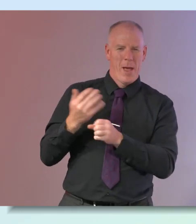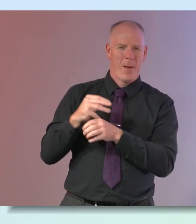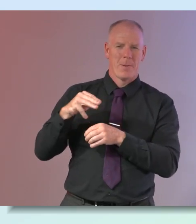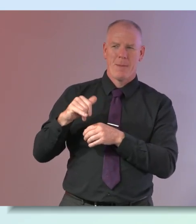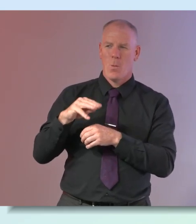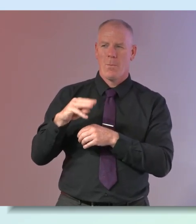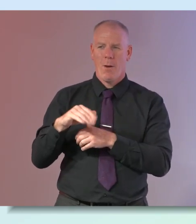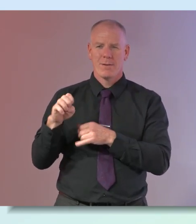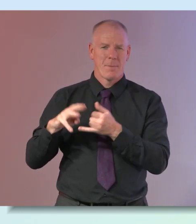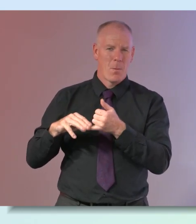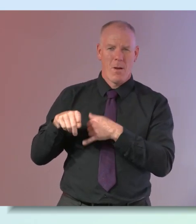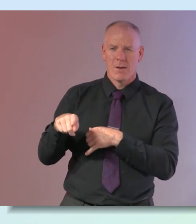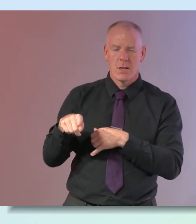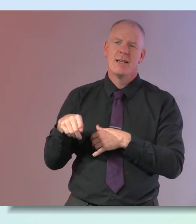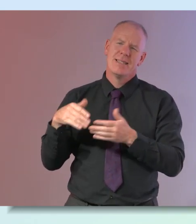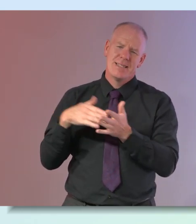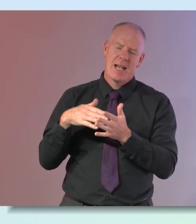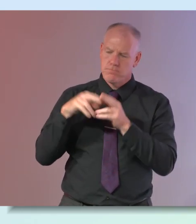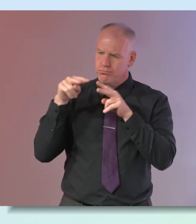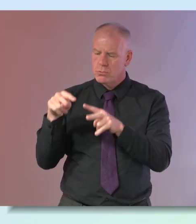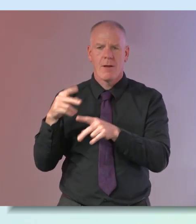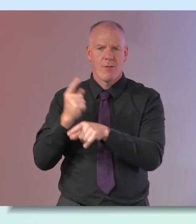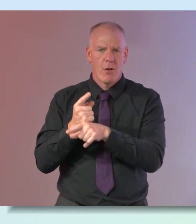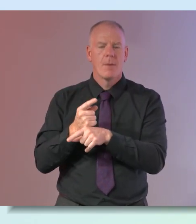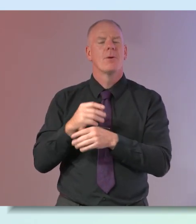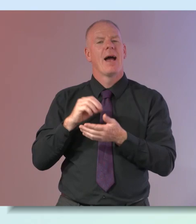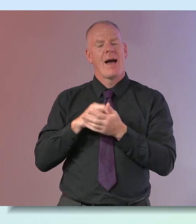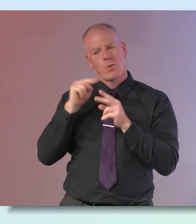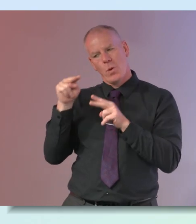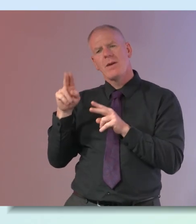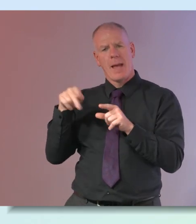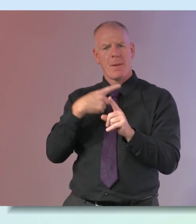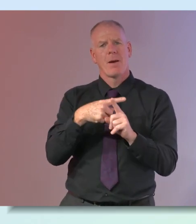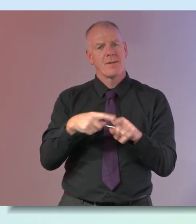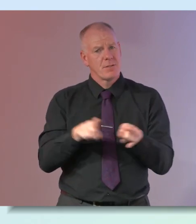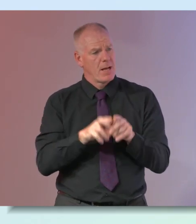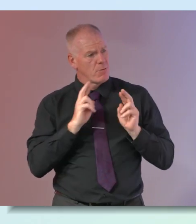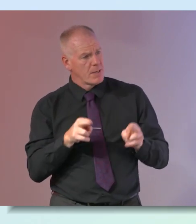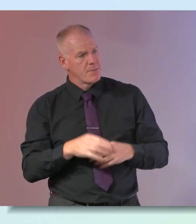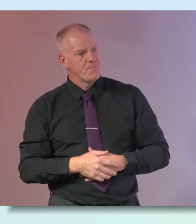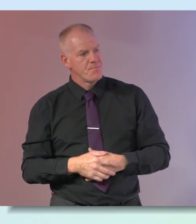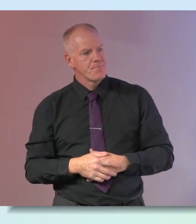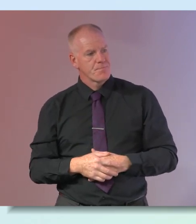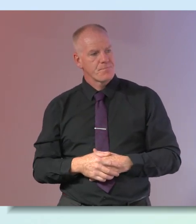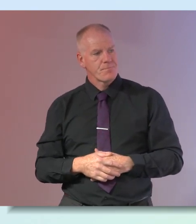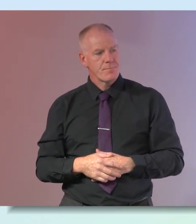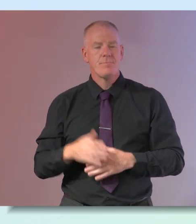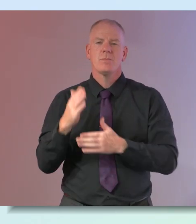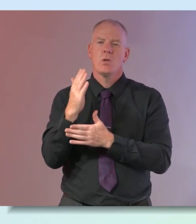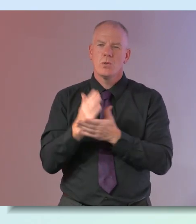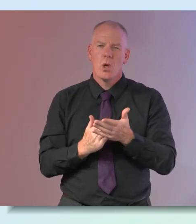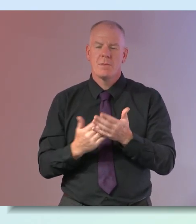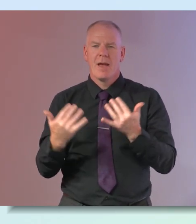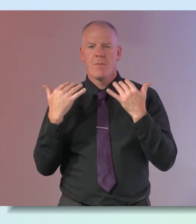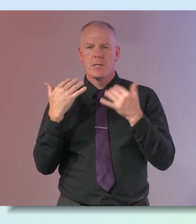it's amazing that there's been a spotlight on it i think we need to look at it as a positive thing don't we well when you look at some of those scores on